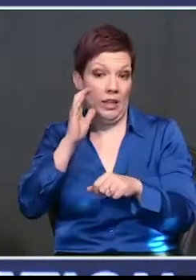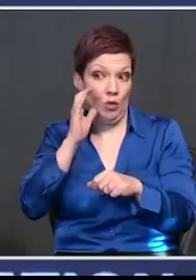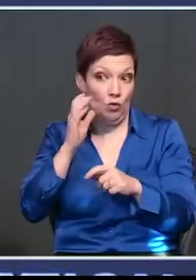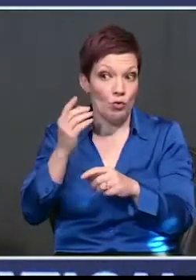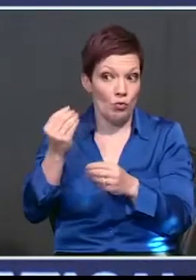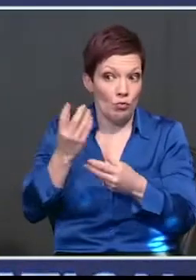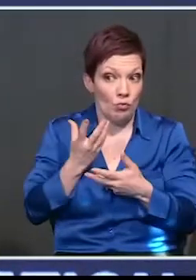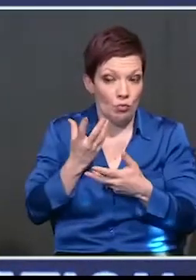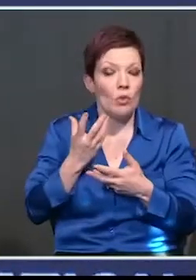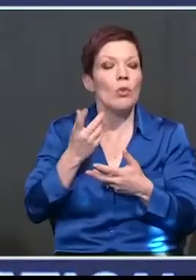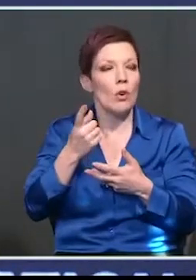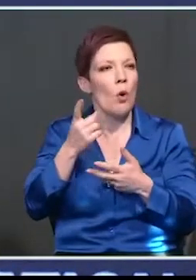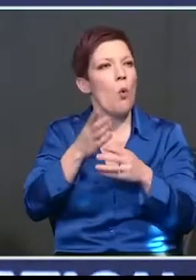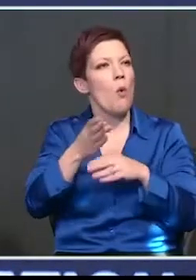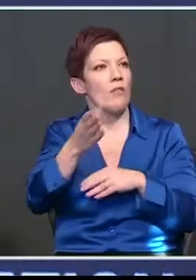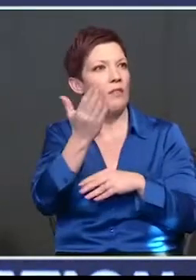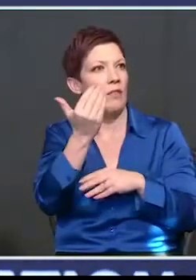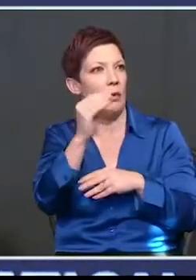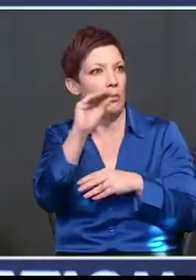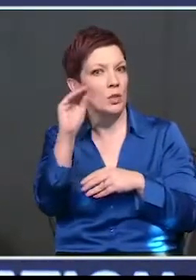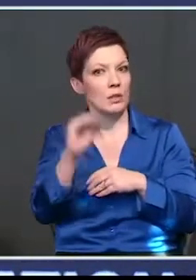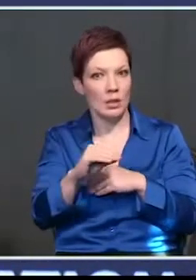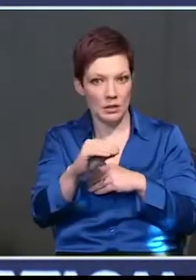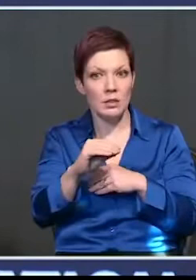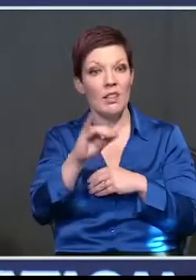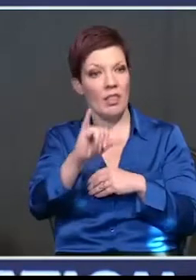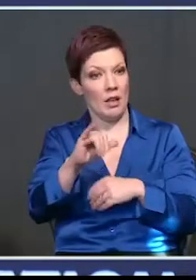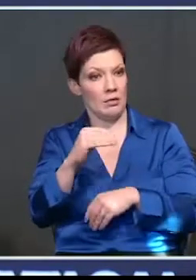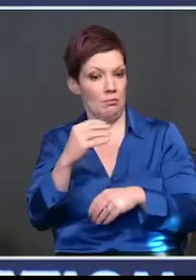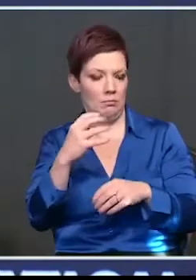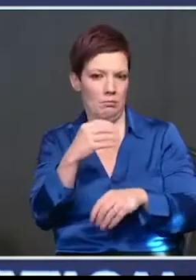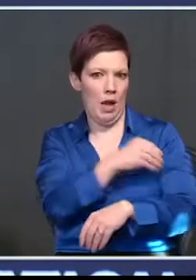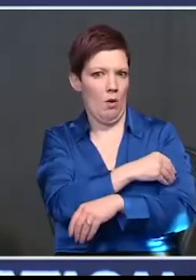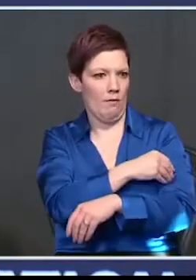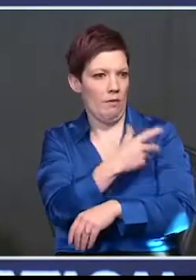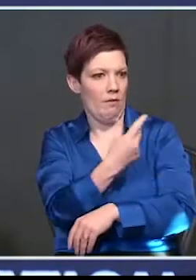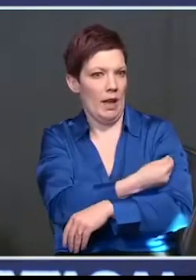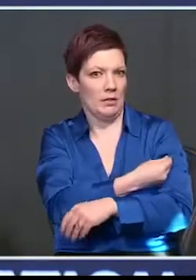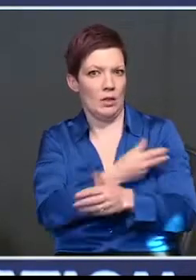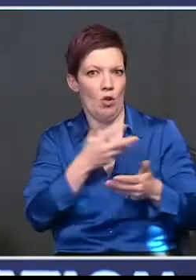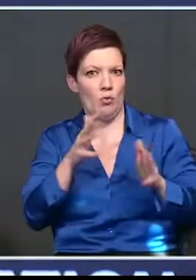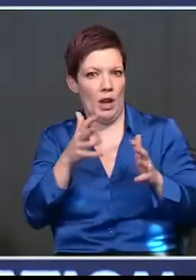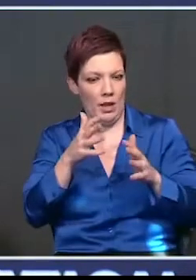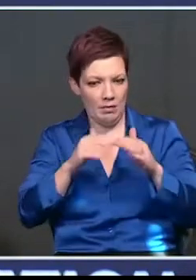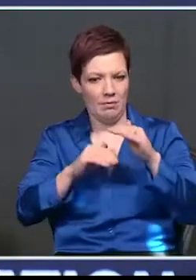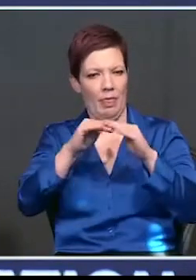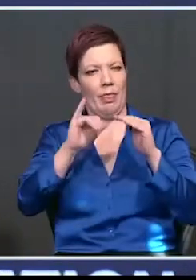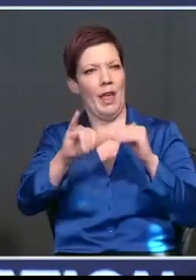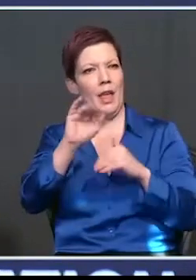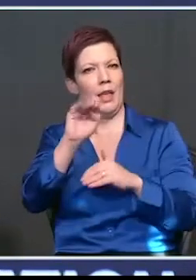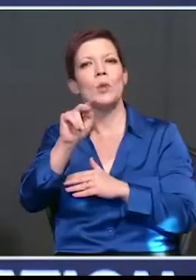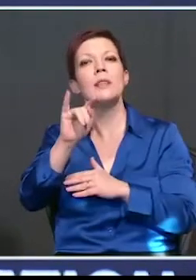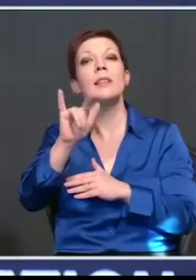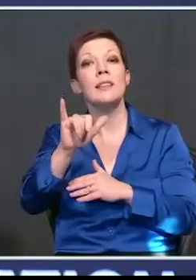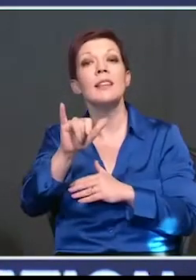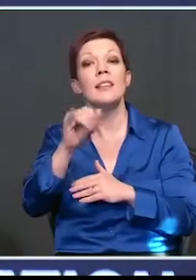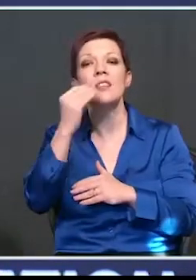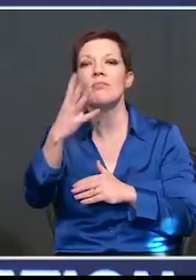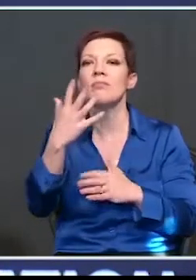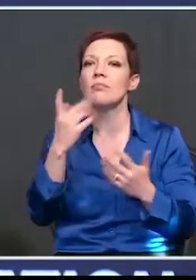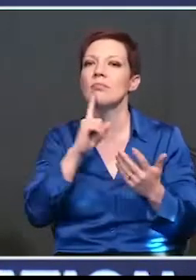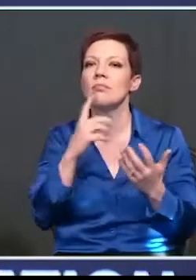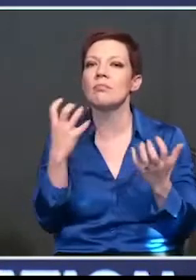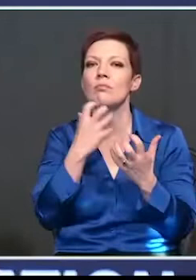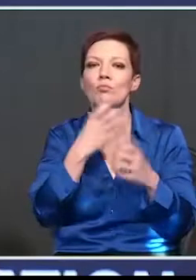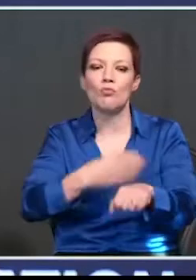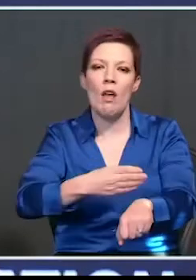hearing that. And that is terrific. That's a very powerful vaccine in itself. And just tremendous progress has been made. One of the reasons